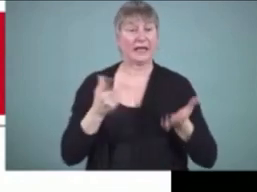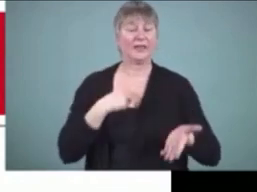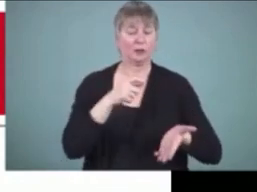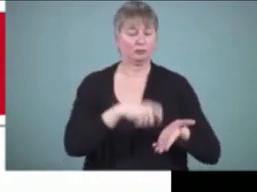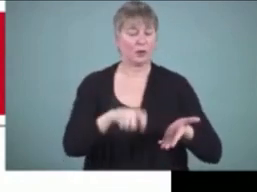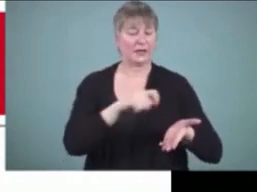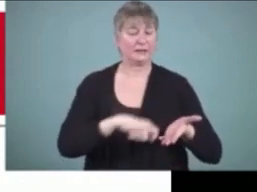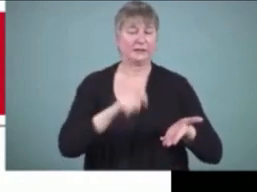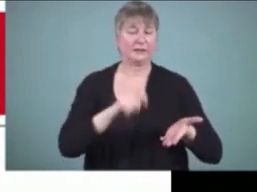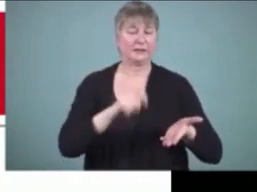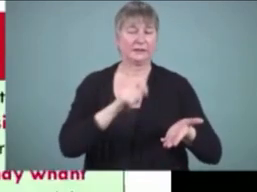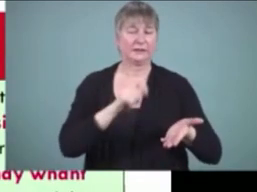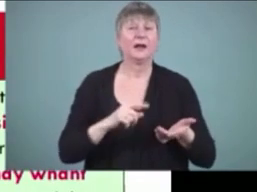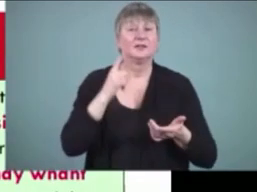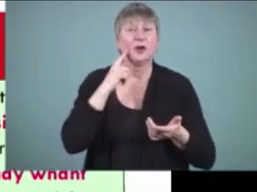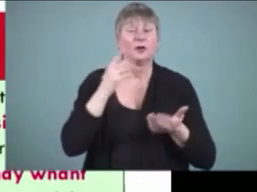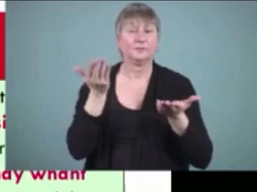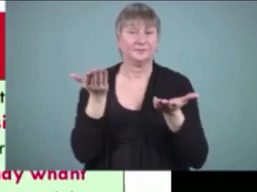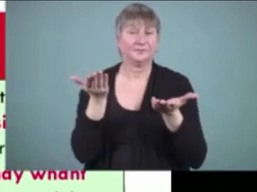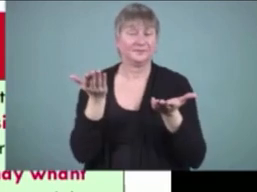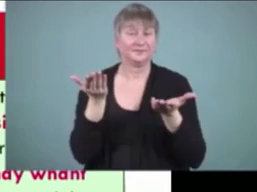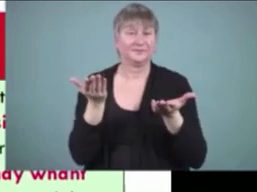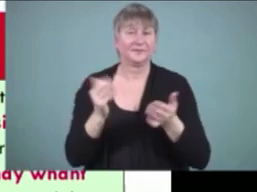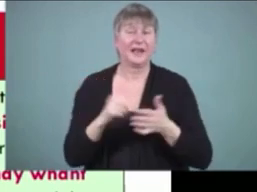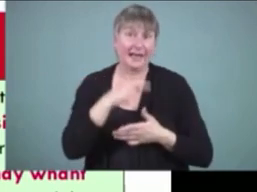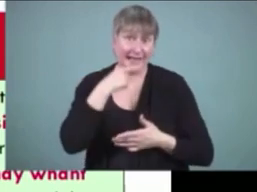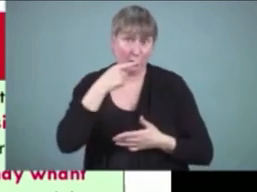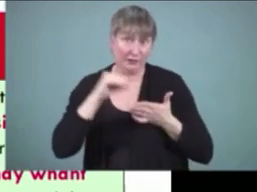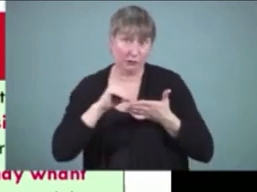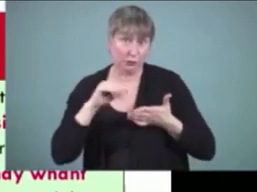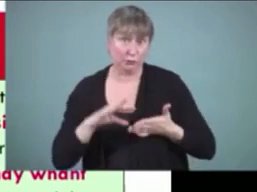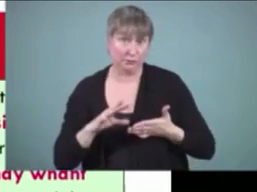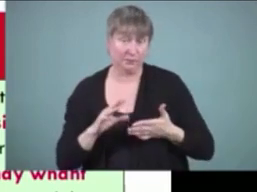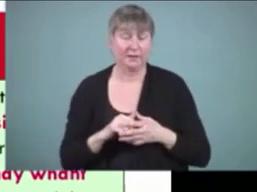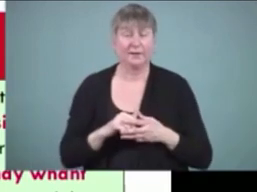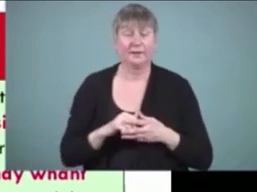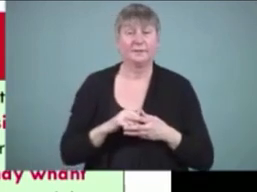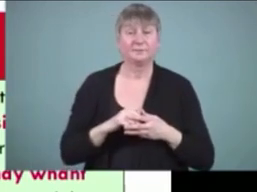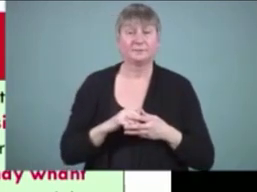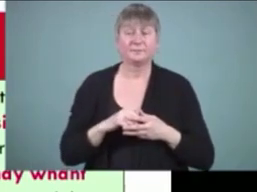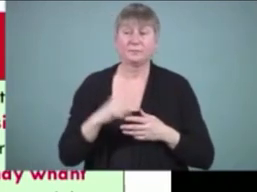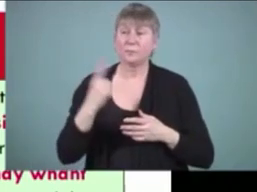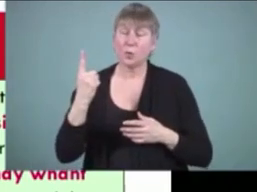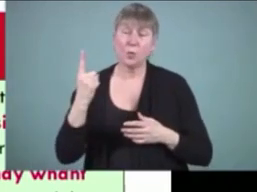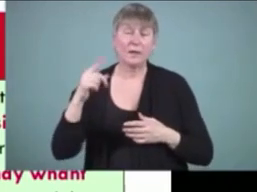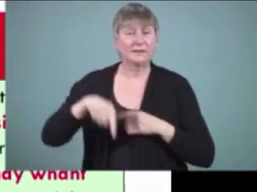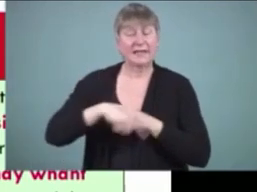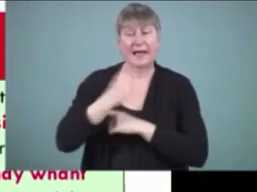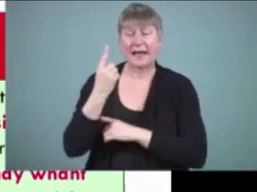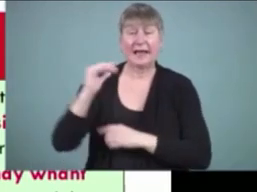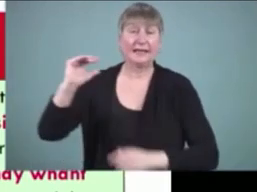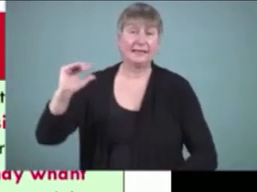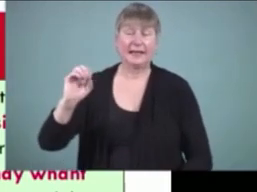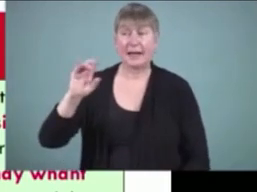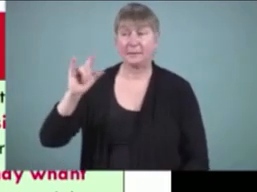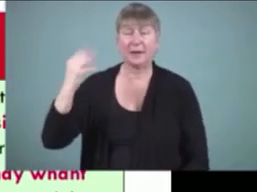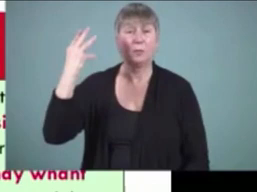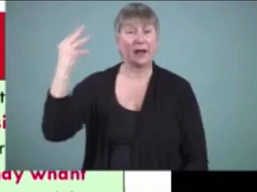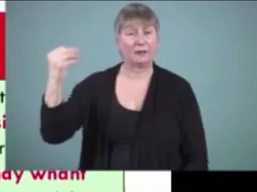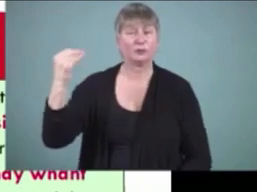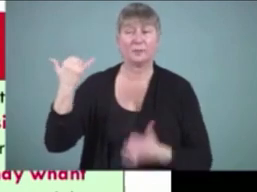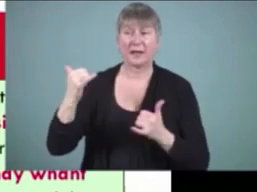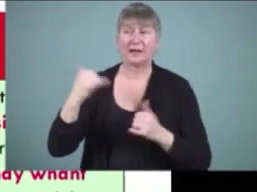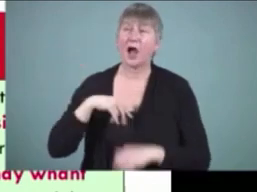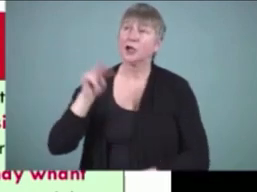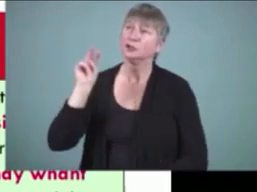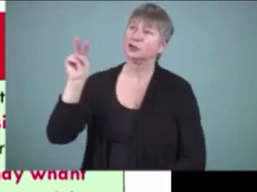you'll see a student writing this is a hearing student writing a story about one day little evie went outside to play she saw